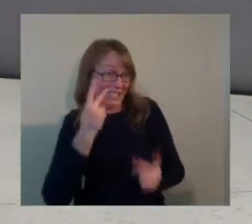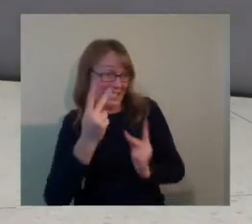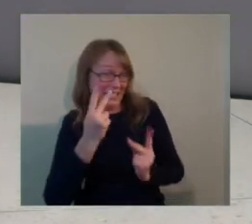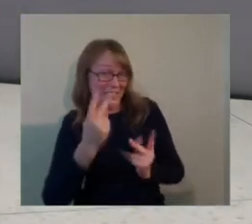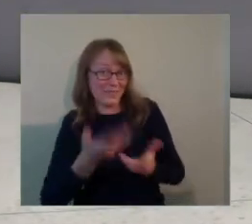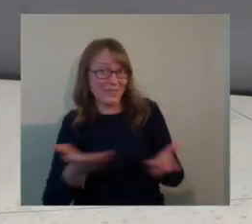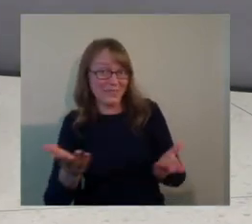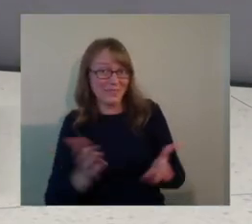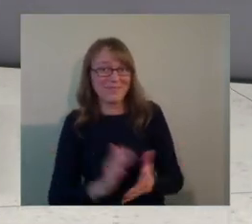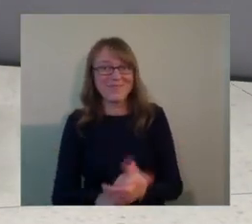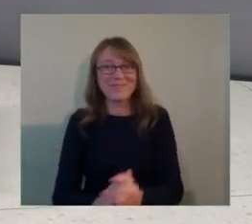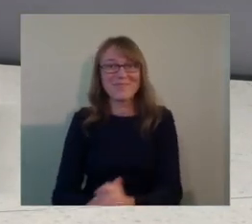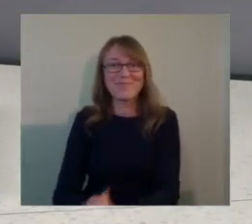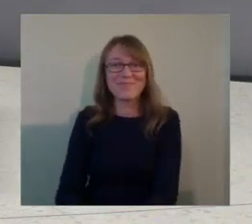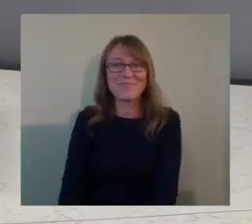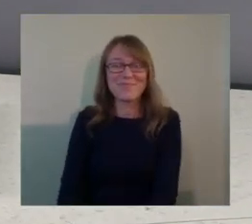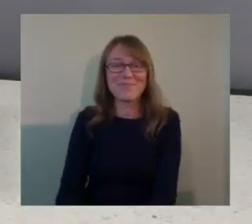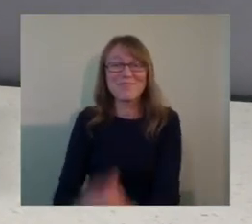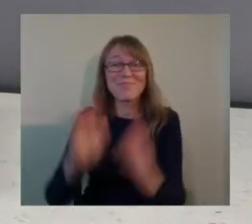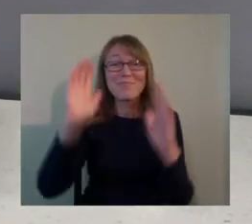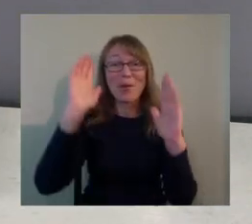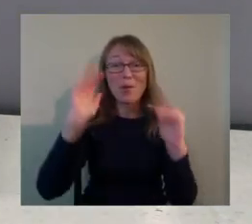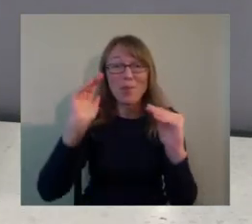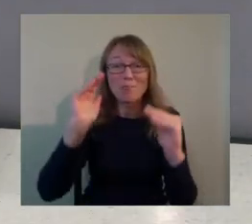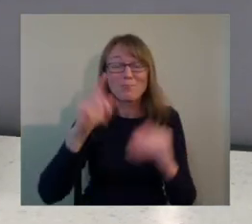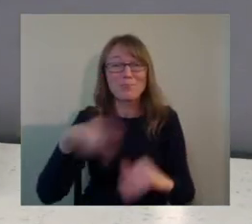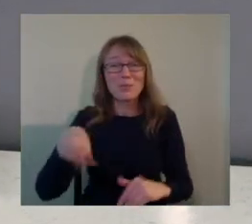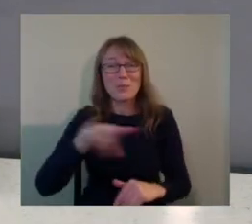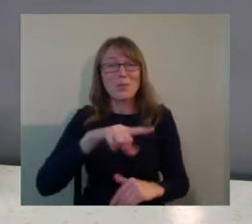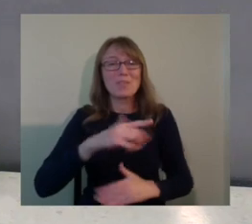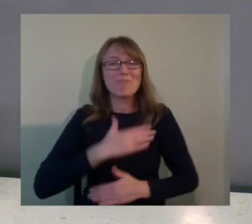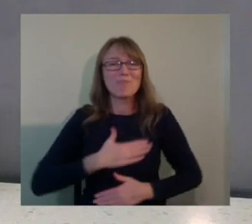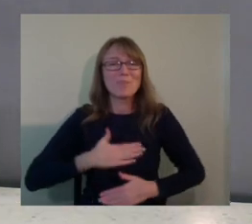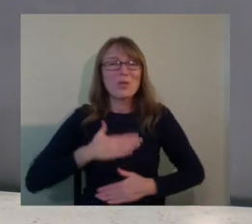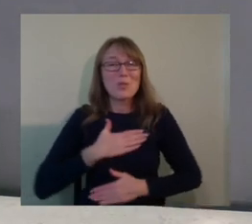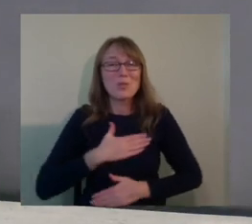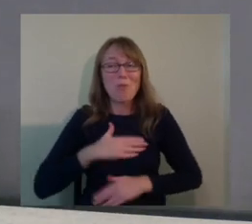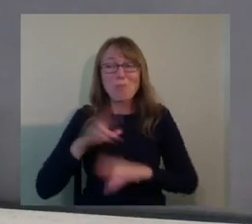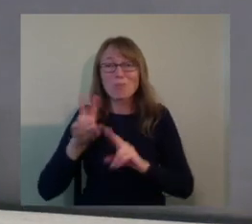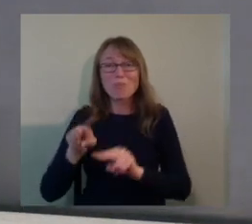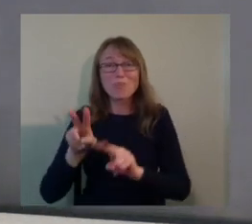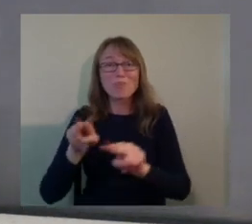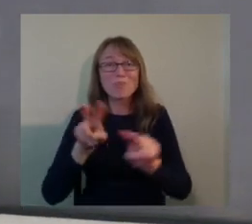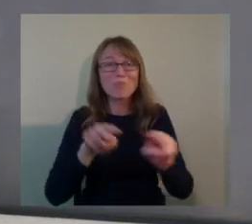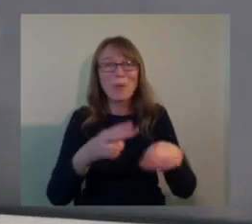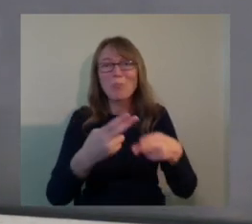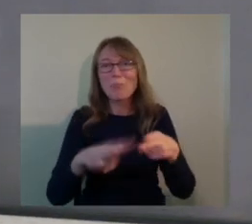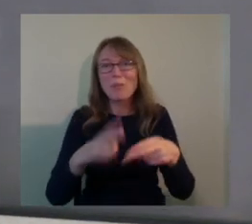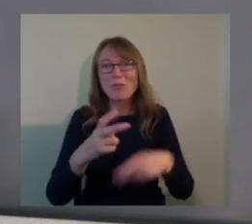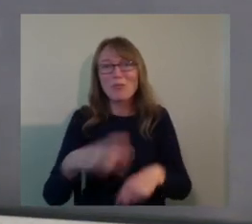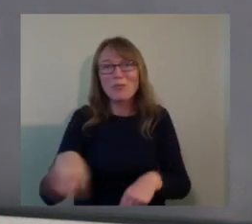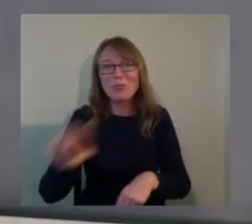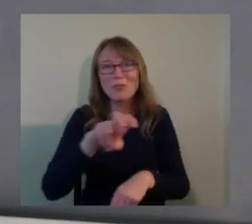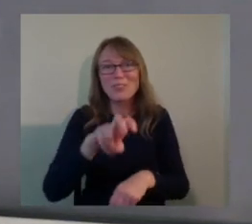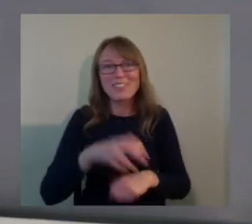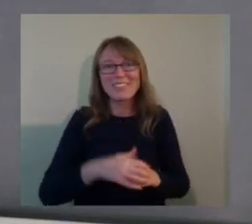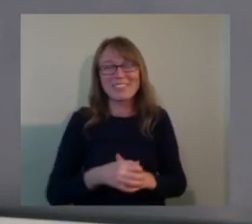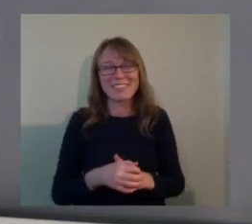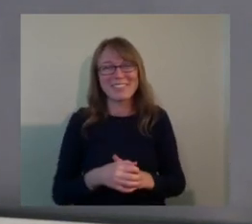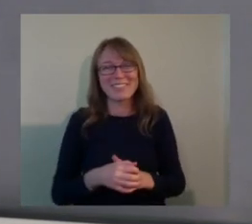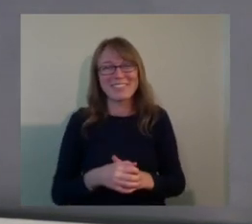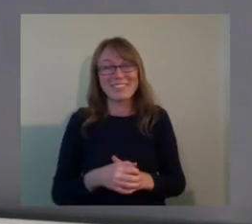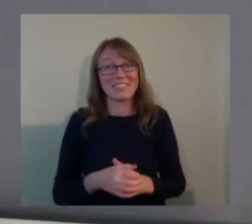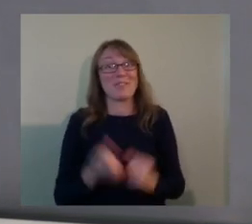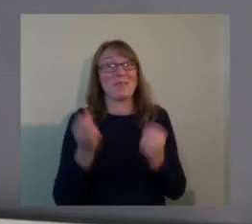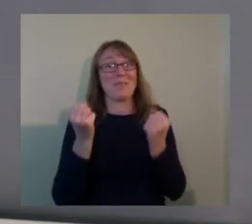Well, I hope you've found this brief tour of what we've done at the arch, uh, interesting. All I can say is that there are many, many other